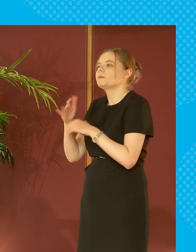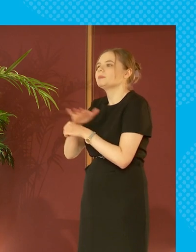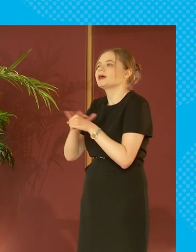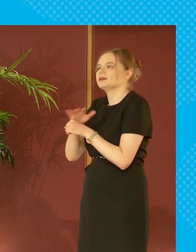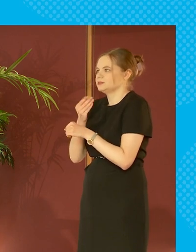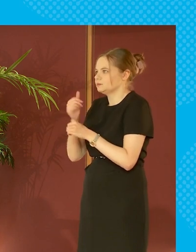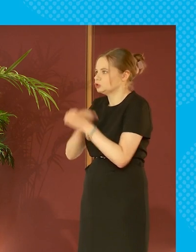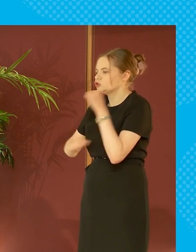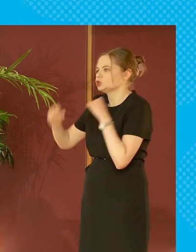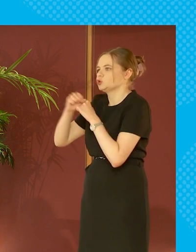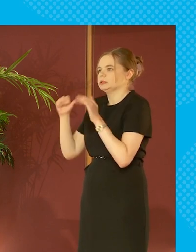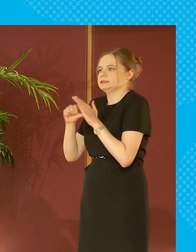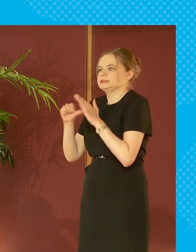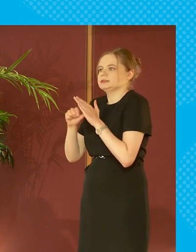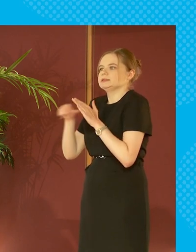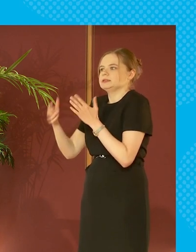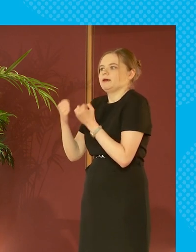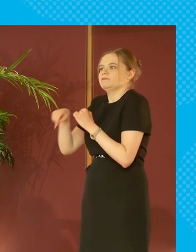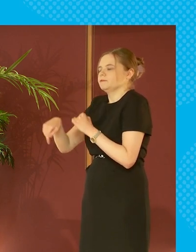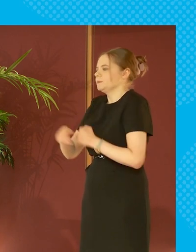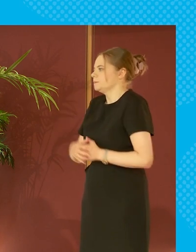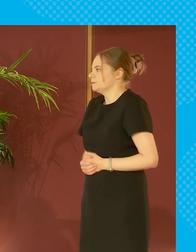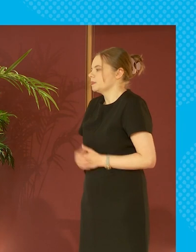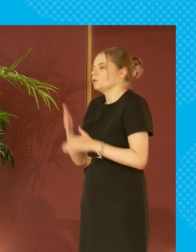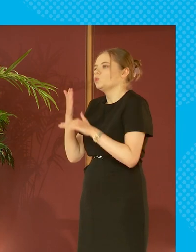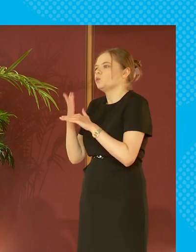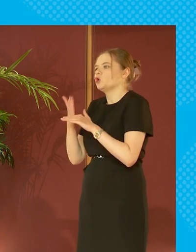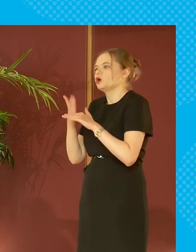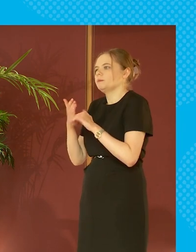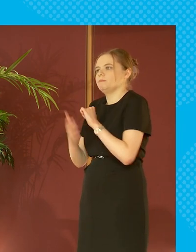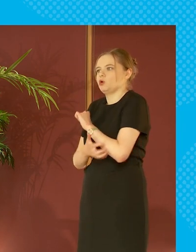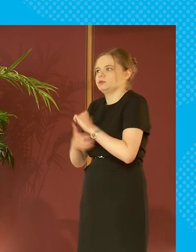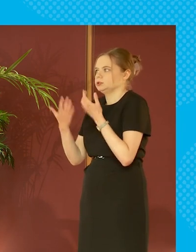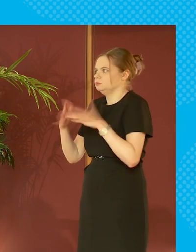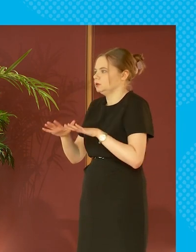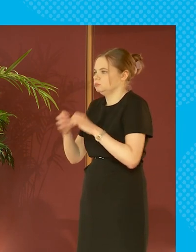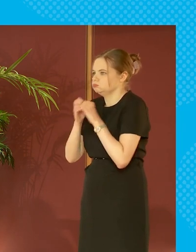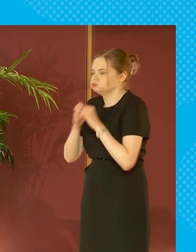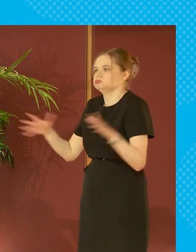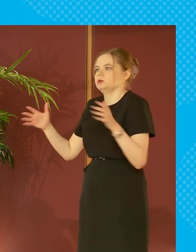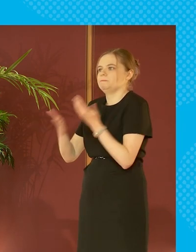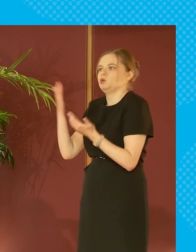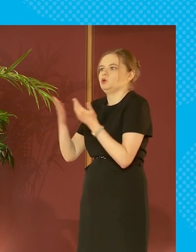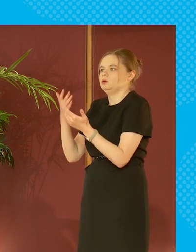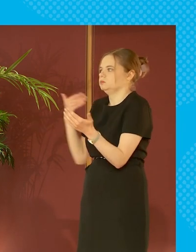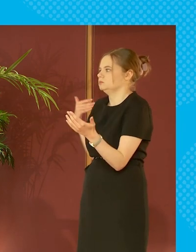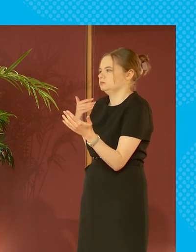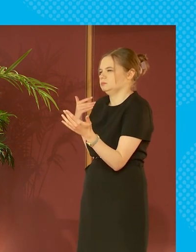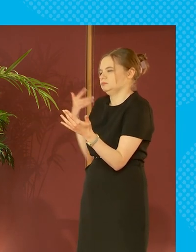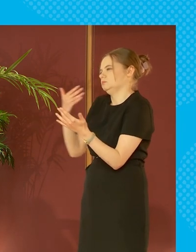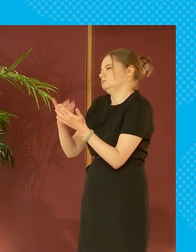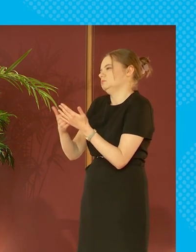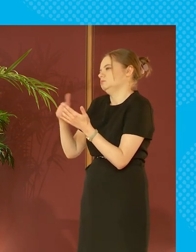some of the structural issues that sat facts mentioned in work poverty has grown significantly over the